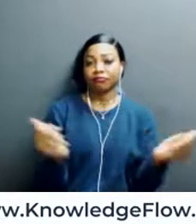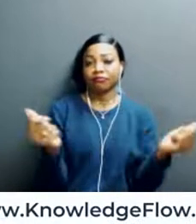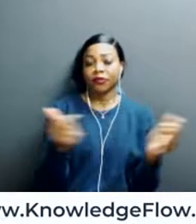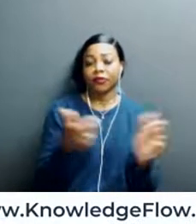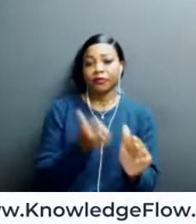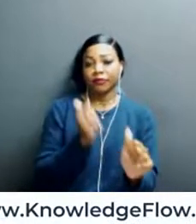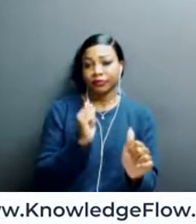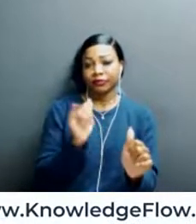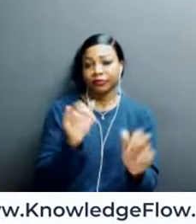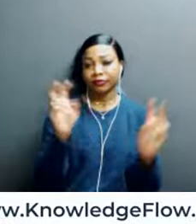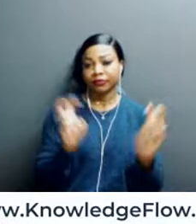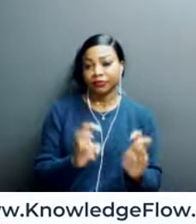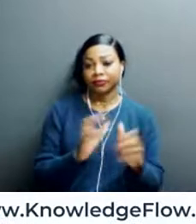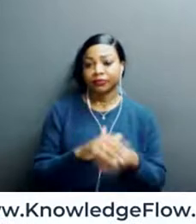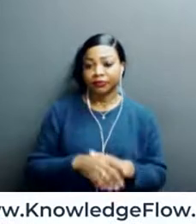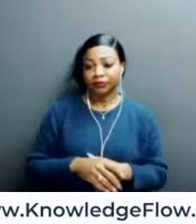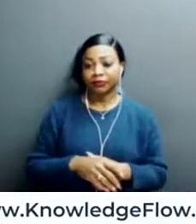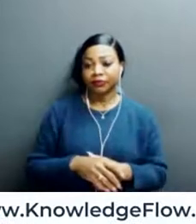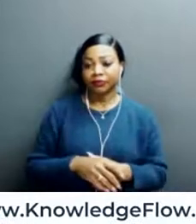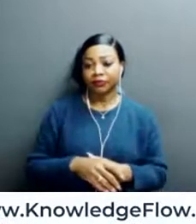Great, thank you. Lisa?